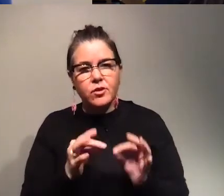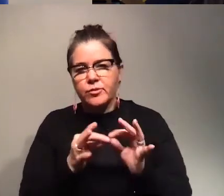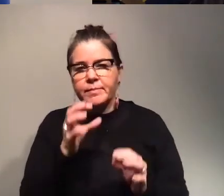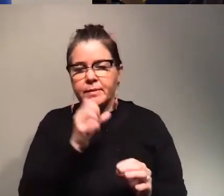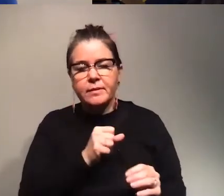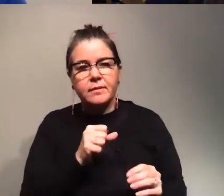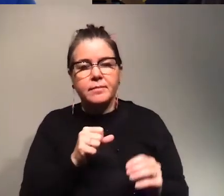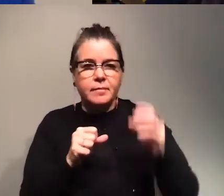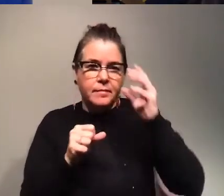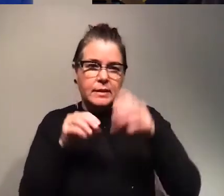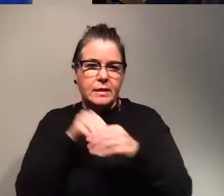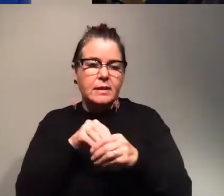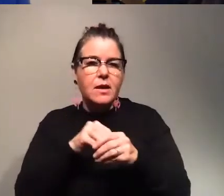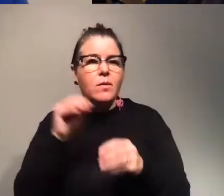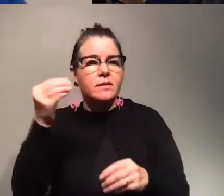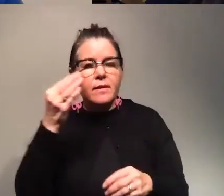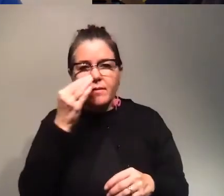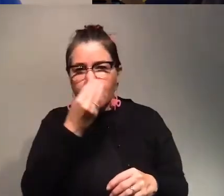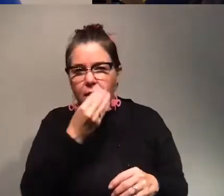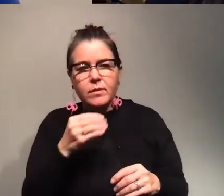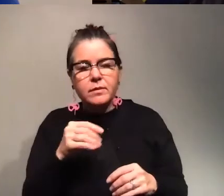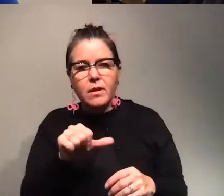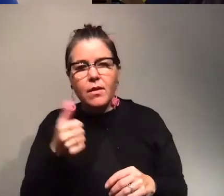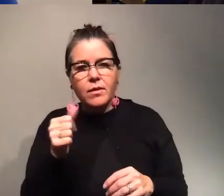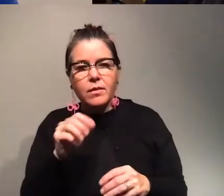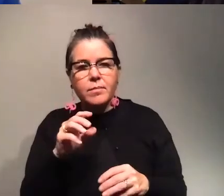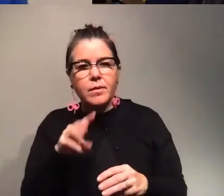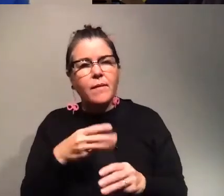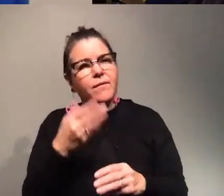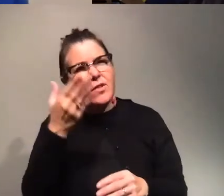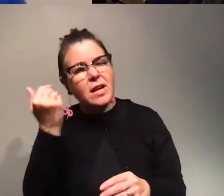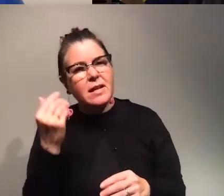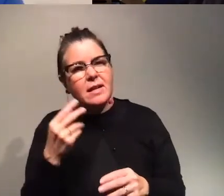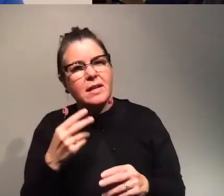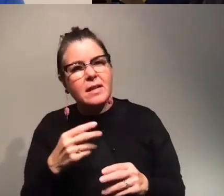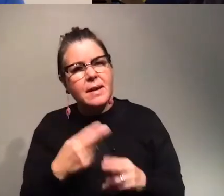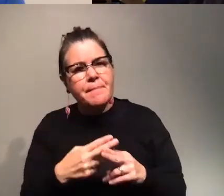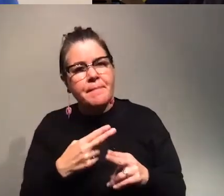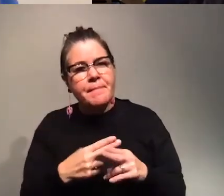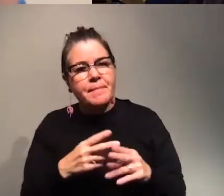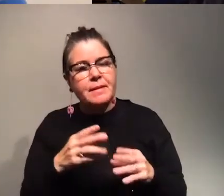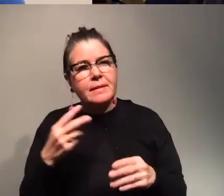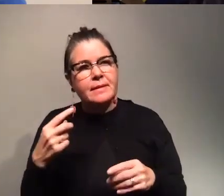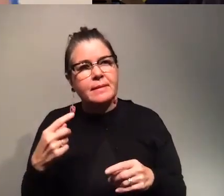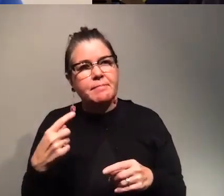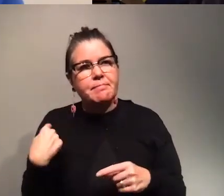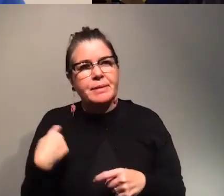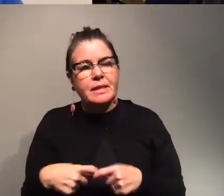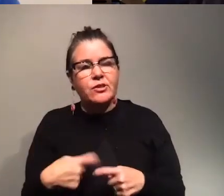it is a delicacy in some parts of the world is also i forgot actually the name in spanish but yeah